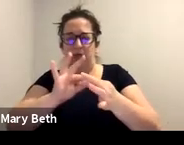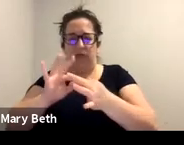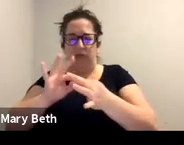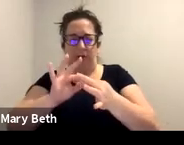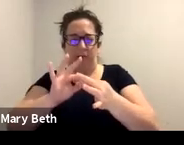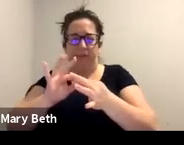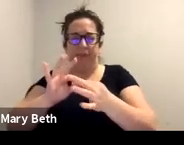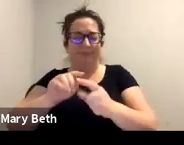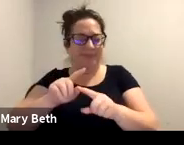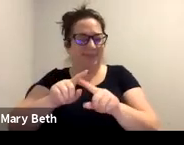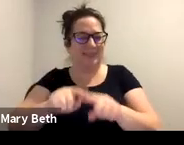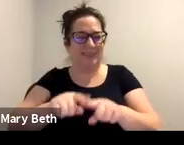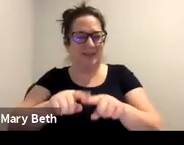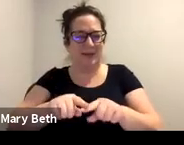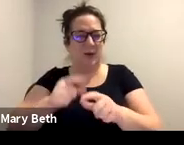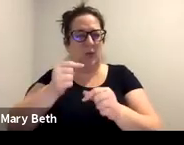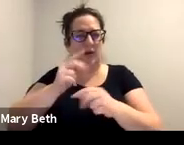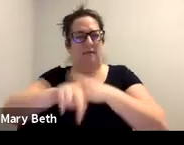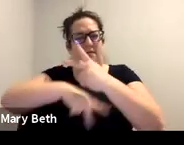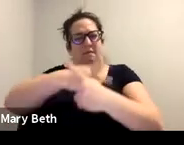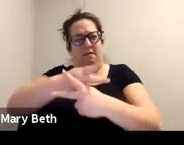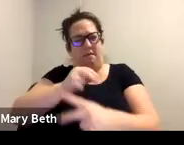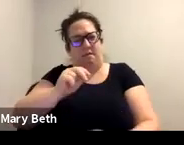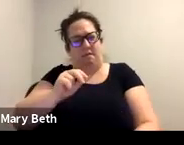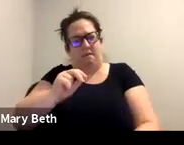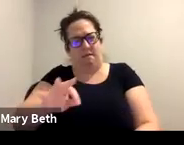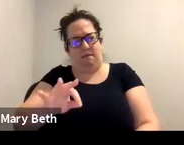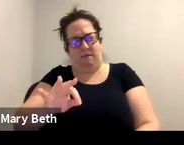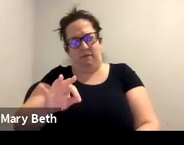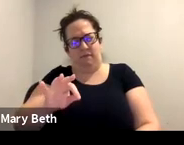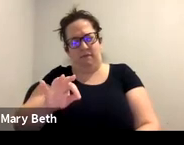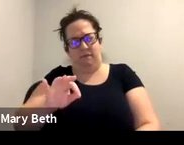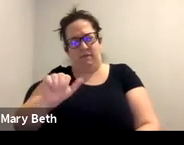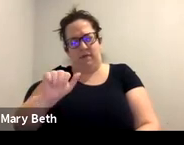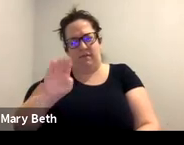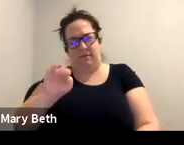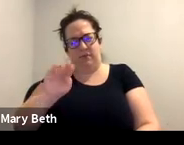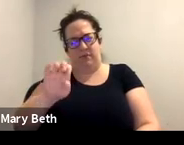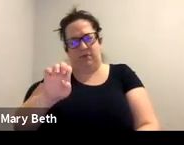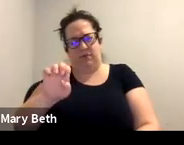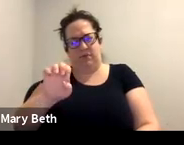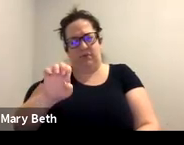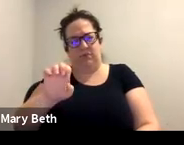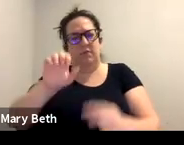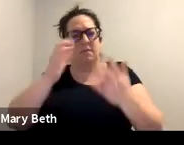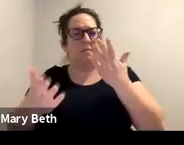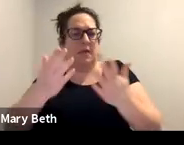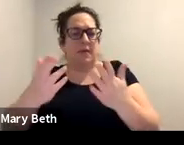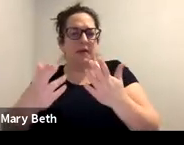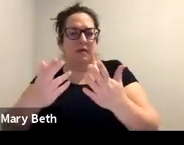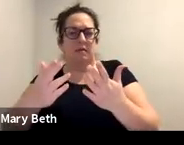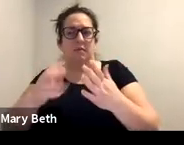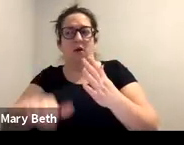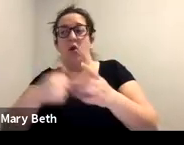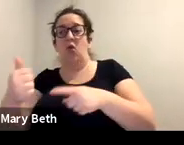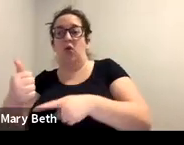on what kind of abuse it is, then one of the other protection orders may be more appropriate. So for example,